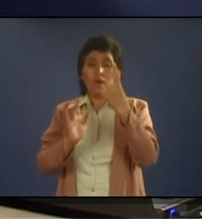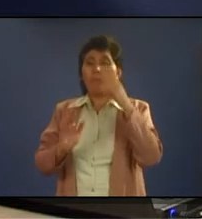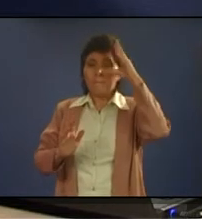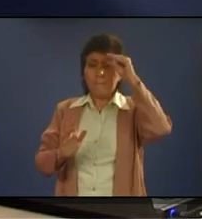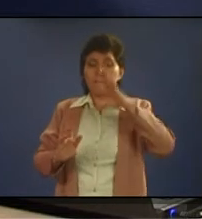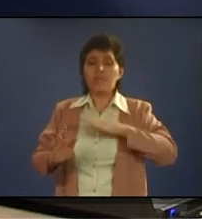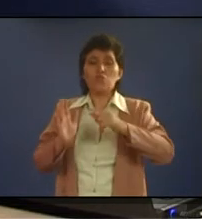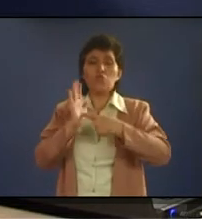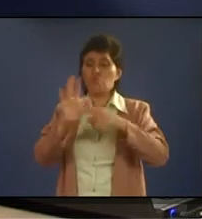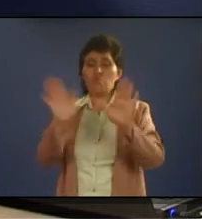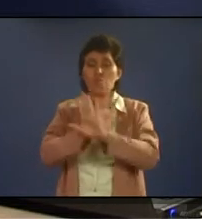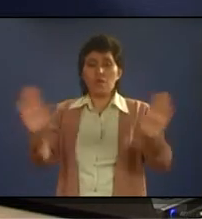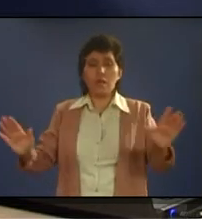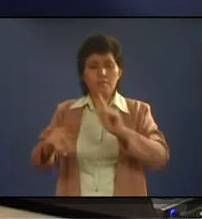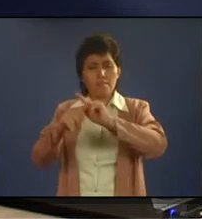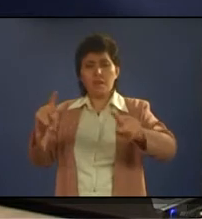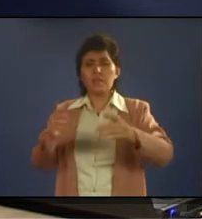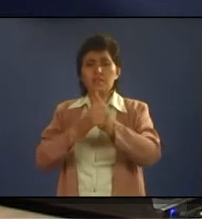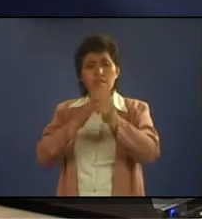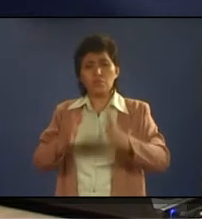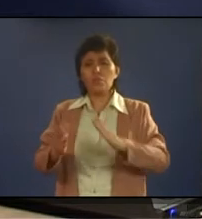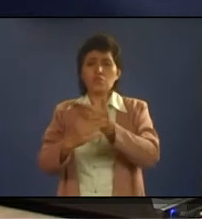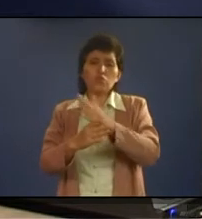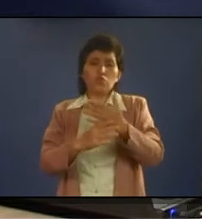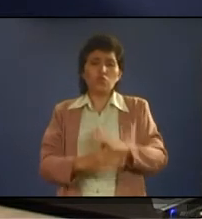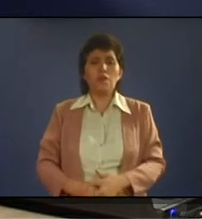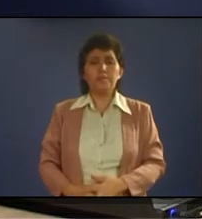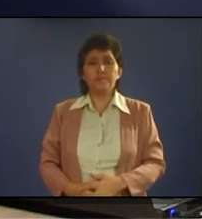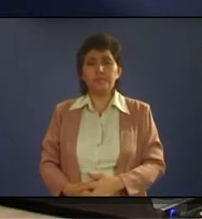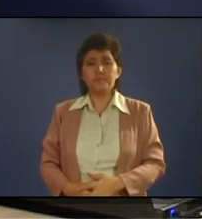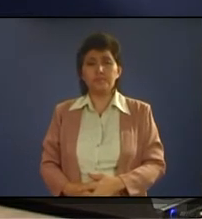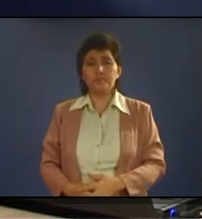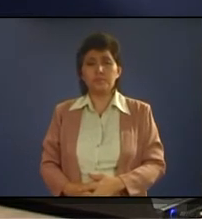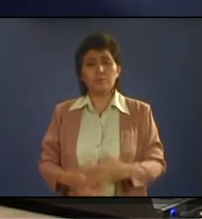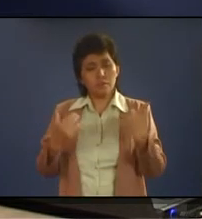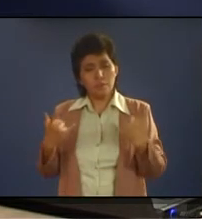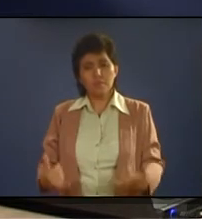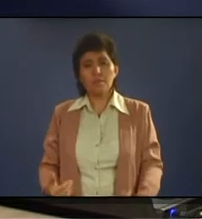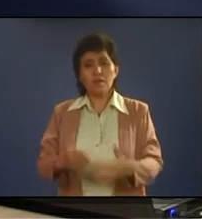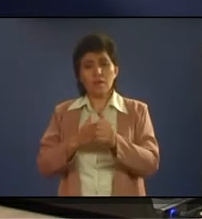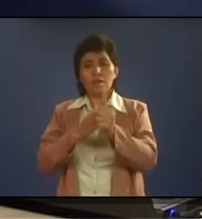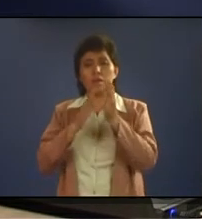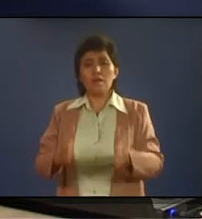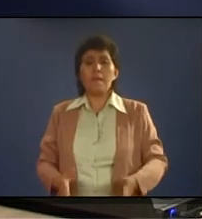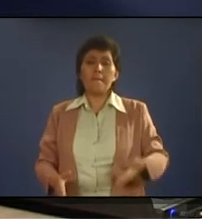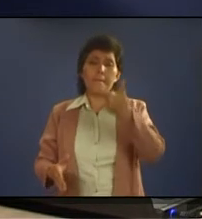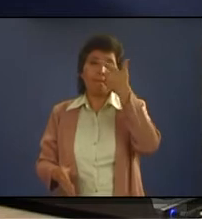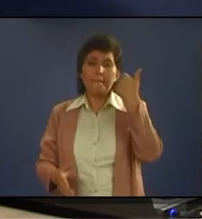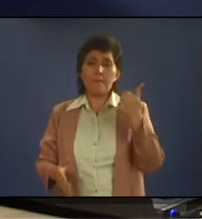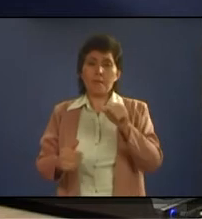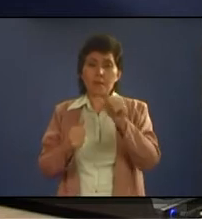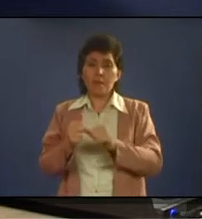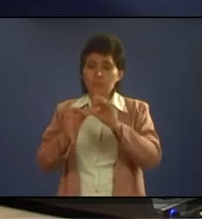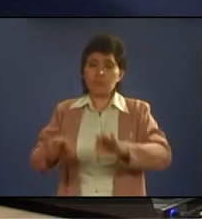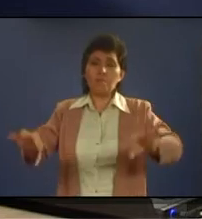but it is the group that should take the credit okay and now a leadership is important a good